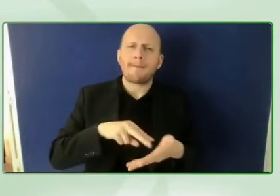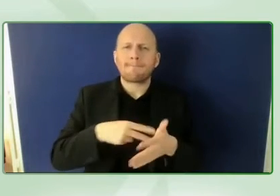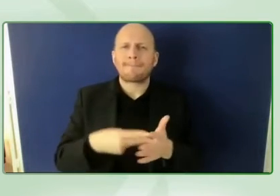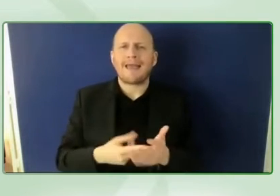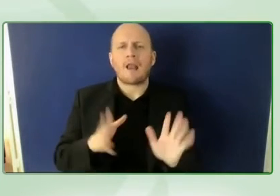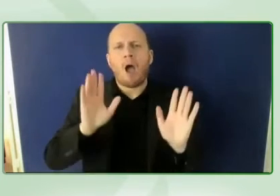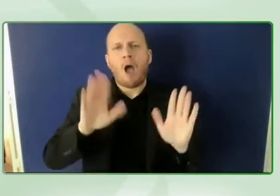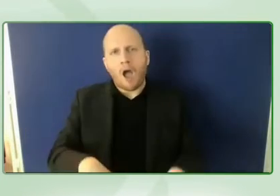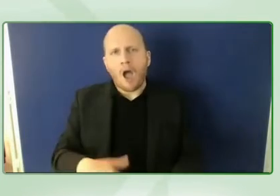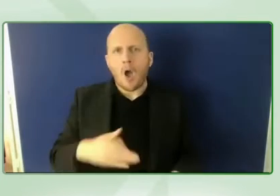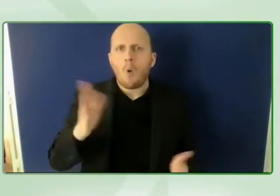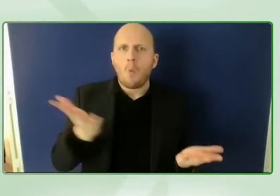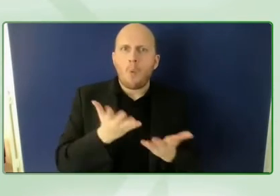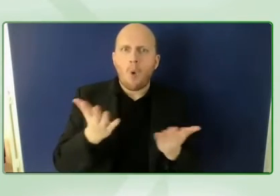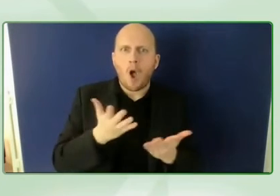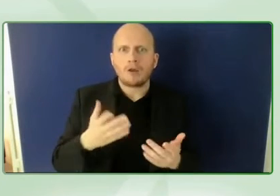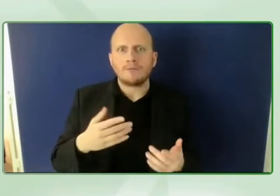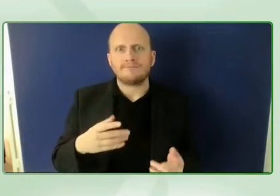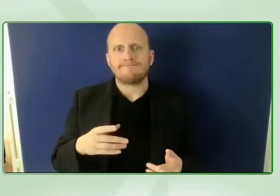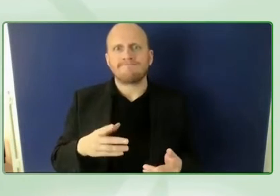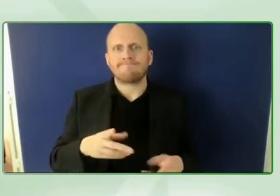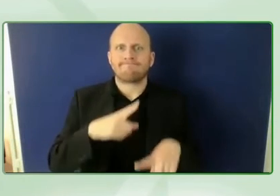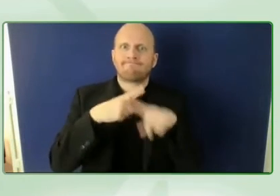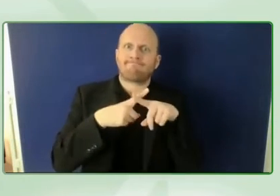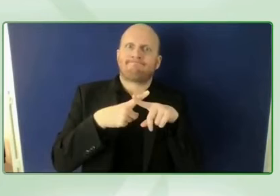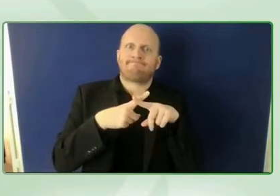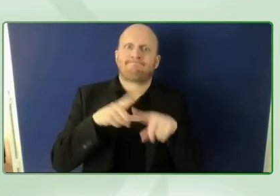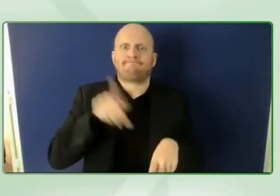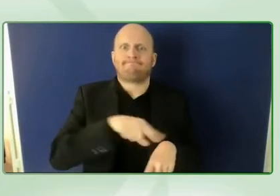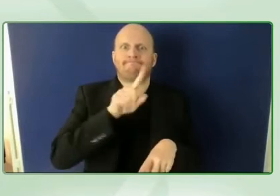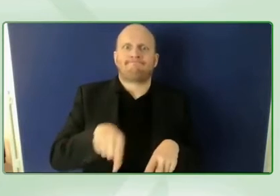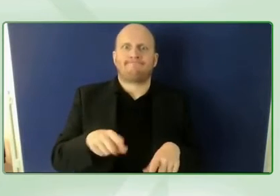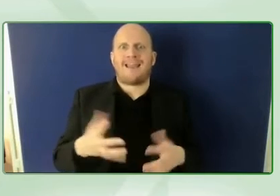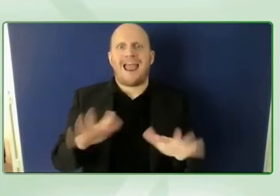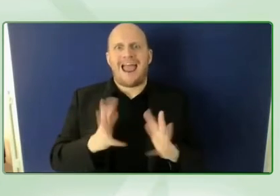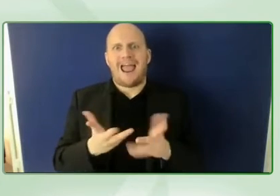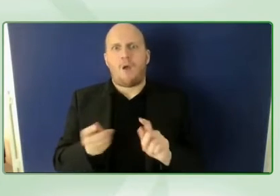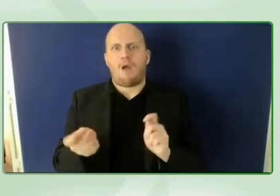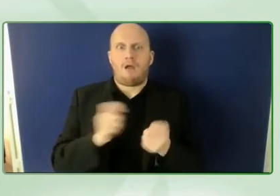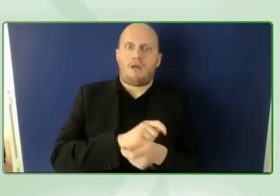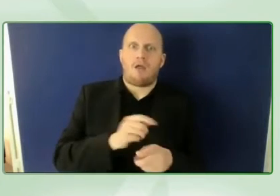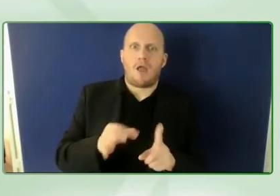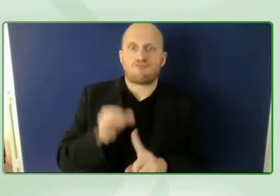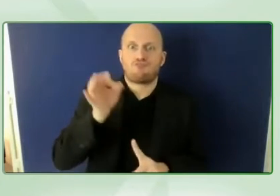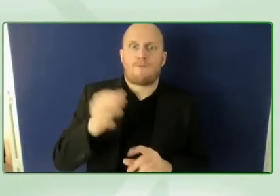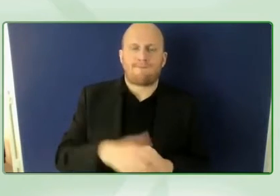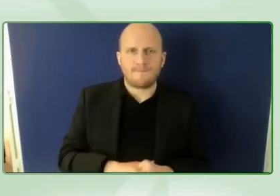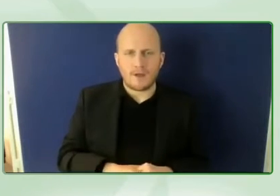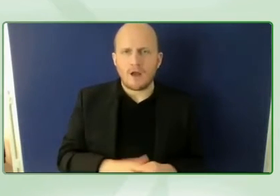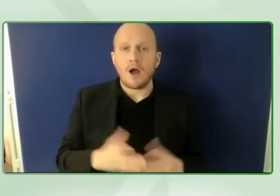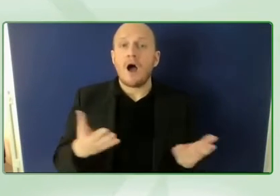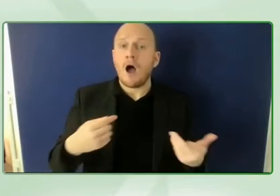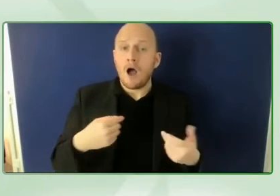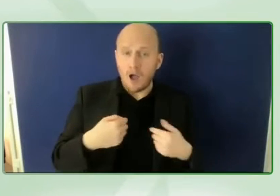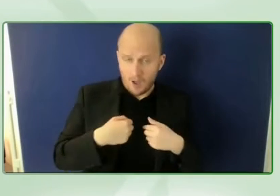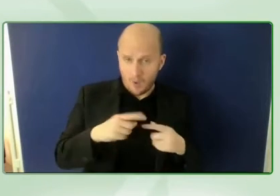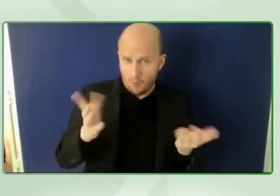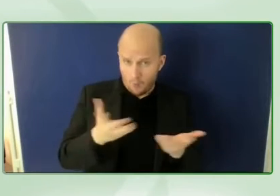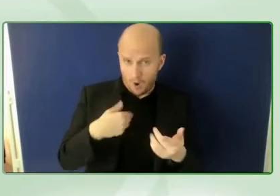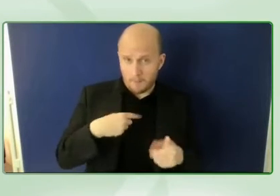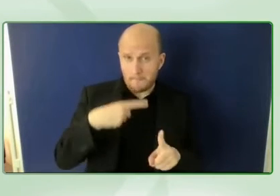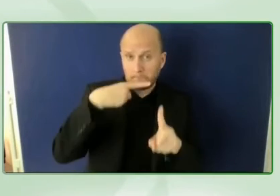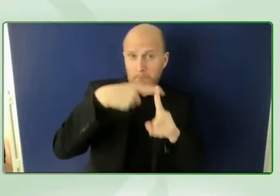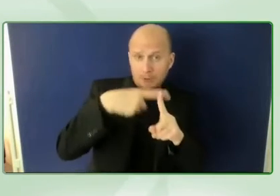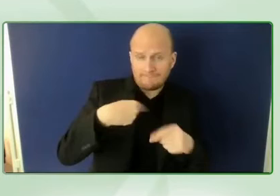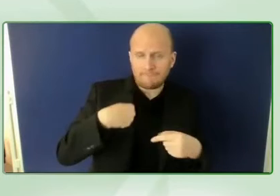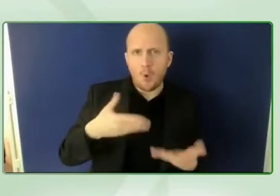learned for us was the world is switching on to disability inclusion like never before so the